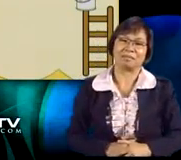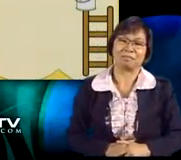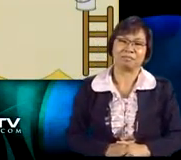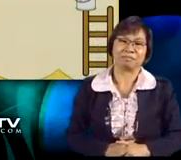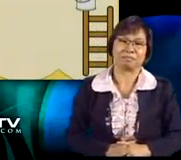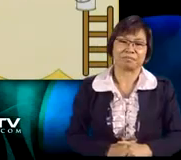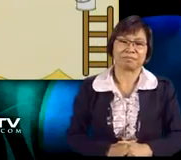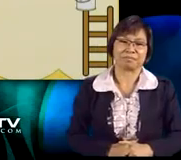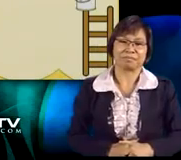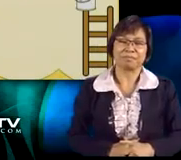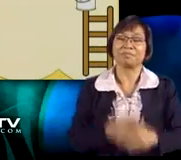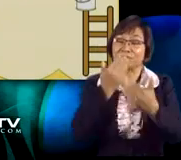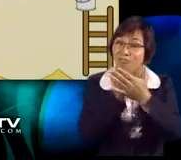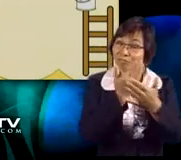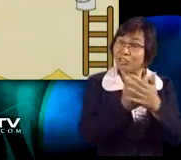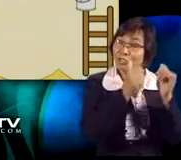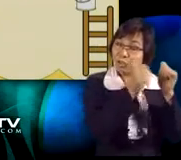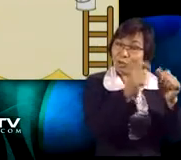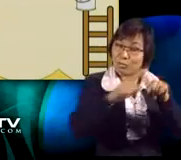have the same denominator, 10.